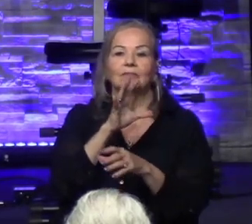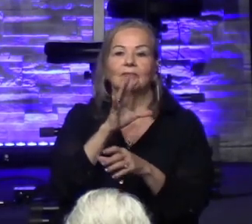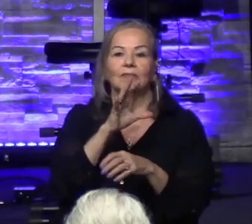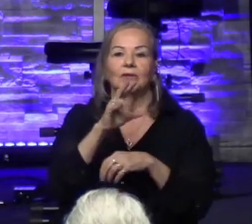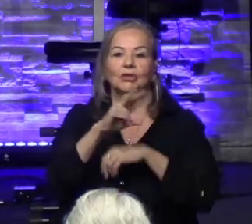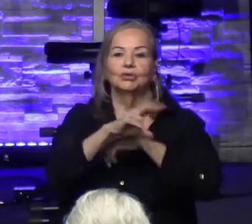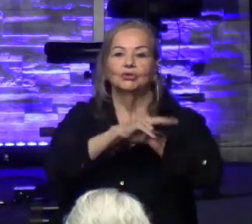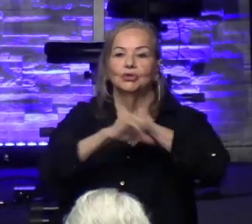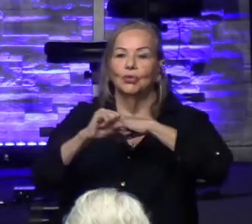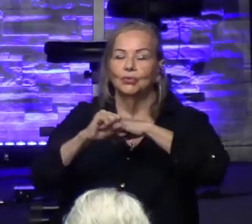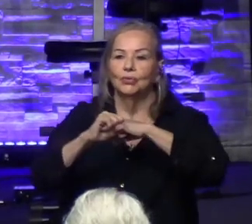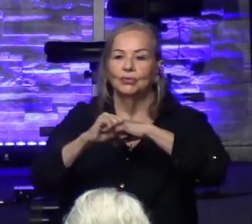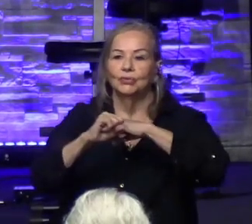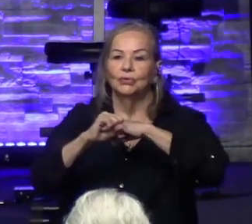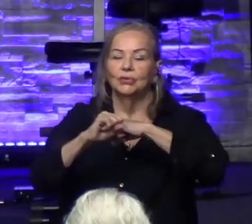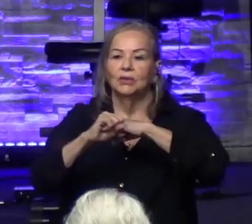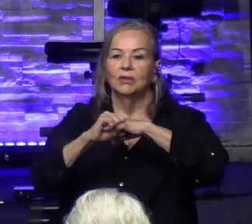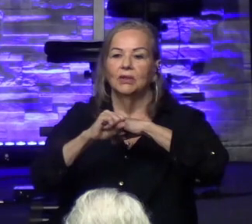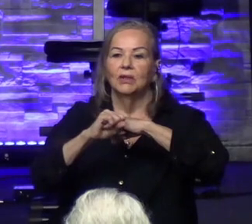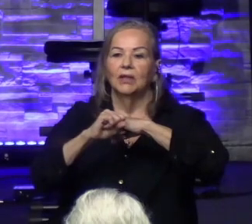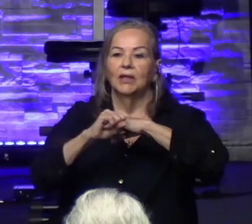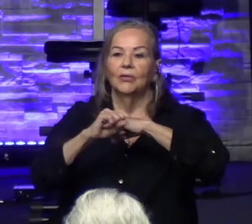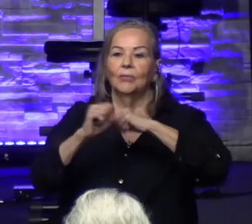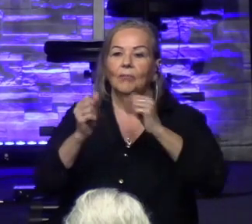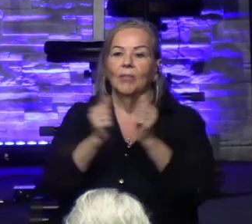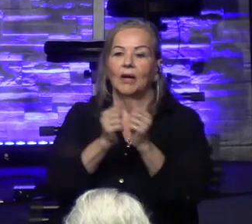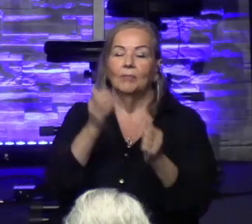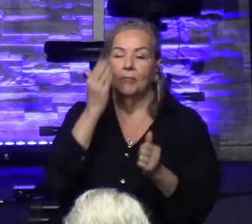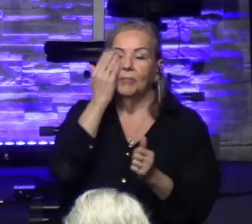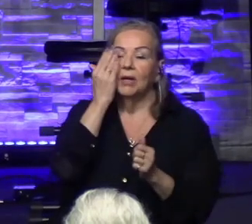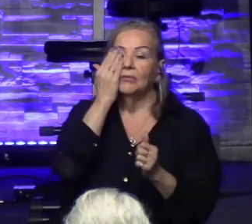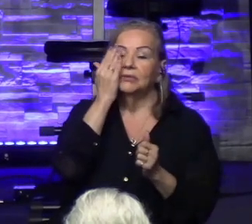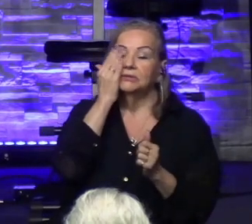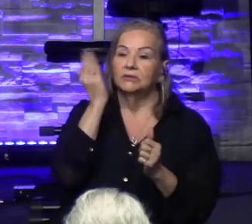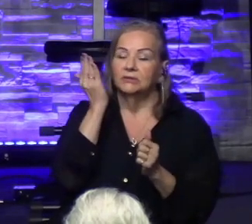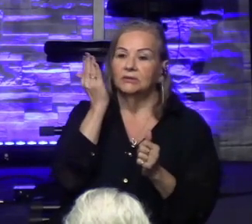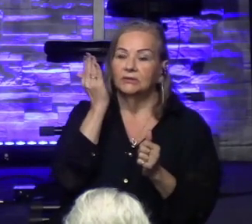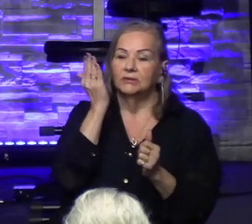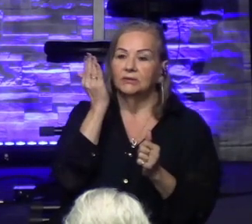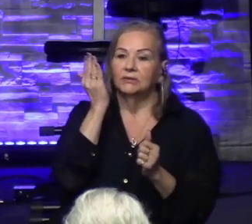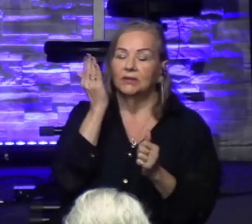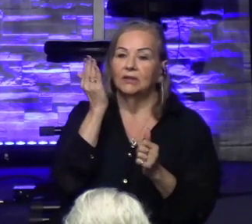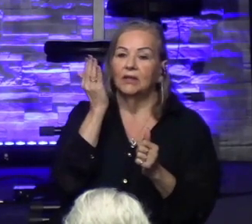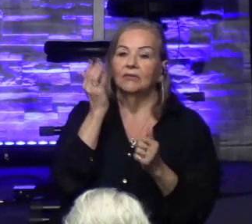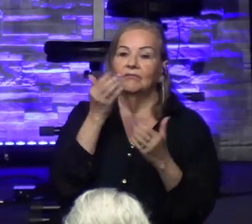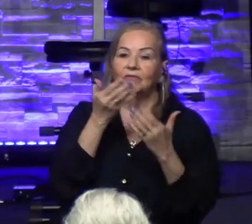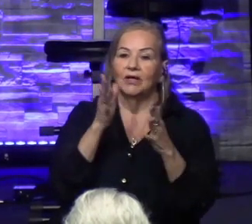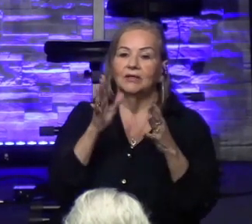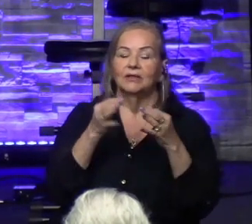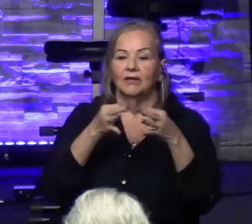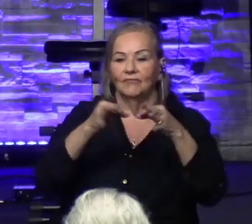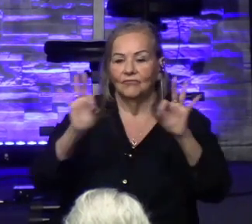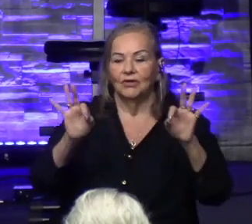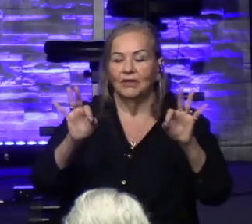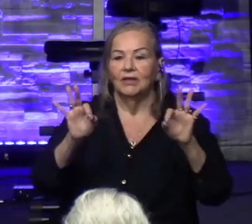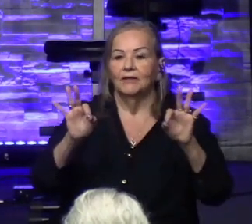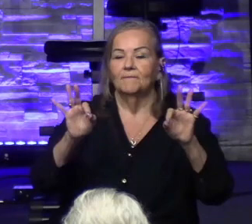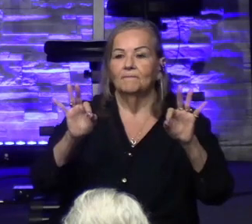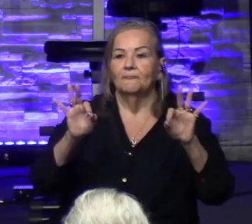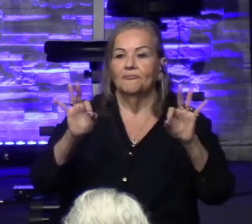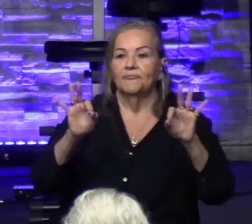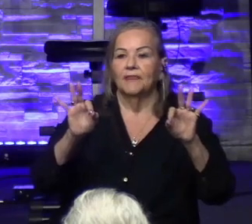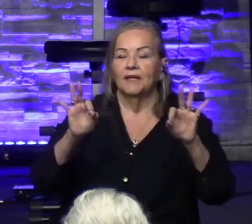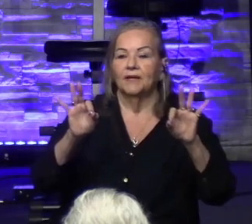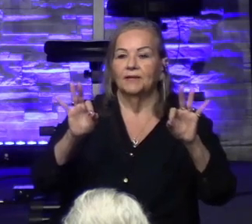a hold of the Lord, and he knew he wasn't. And so he spent many... He would pray 100 times a day while he was in captive